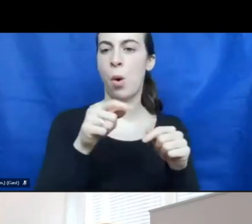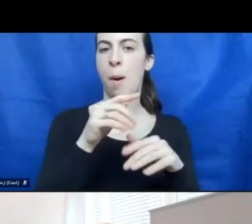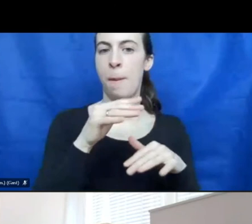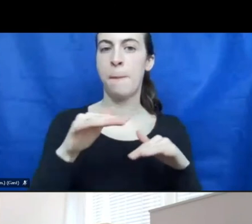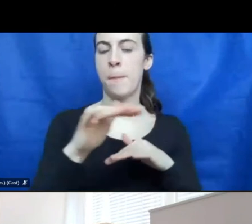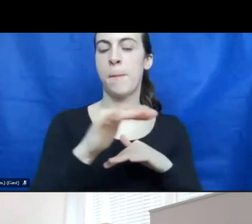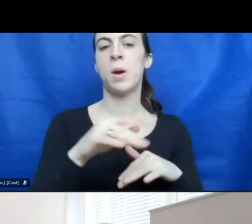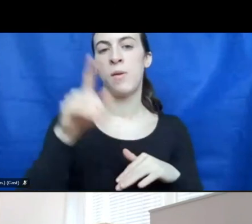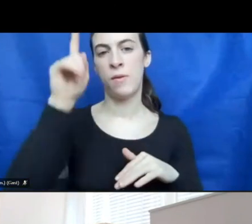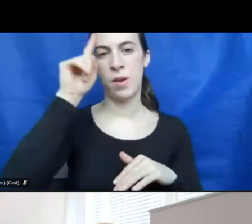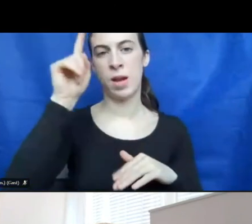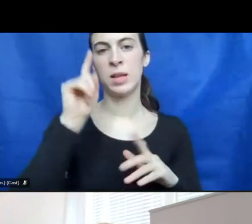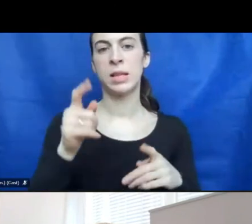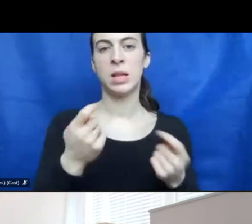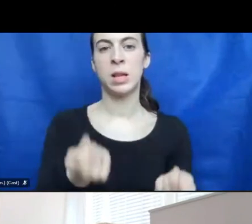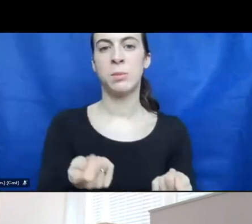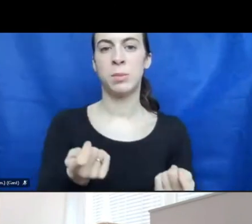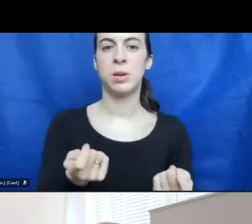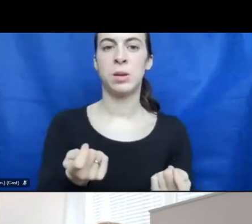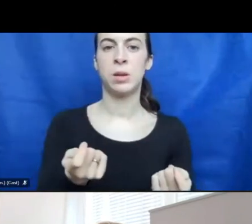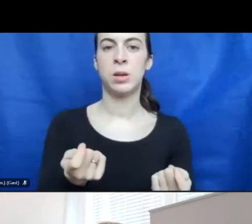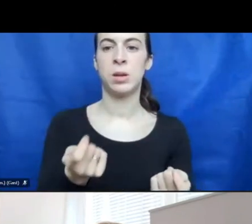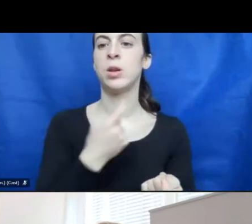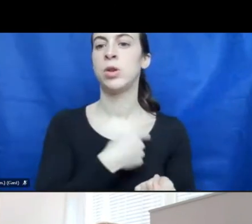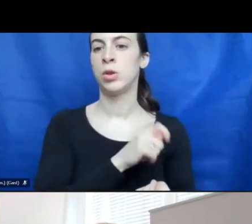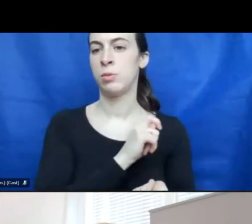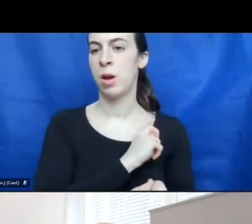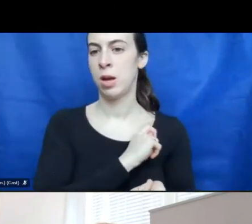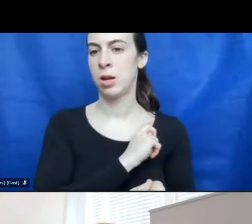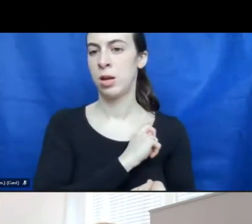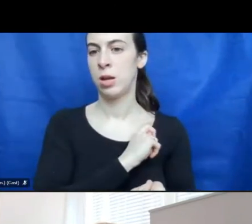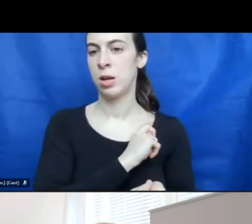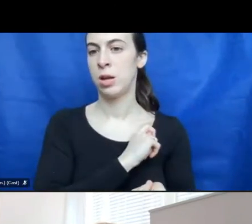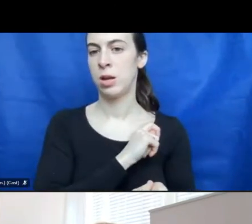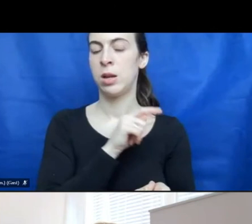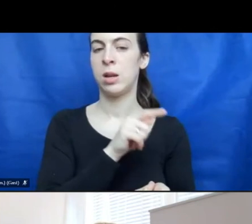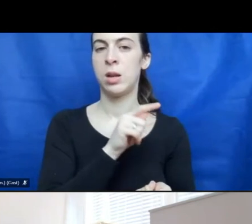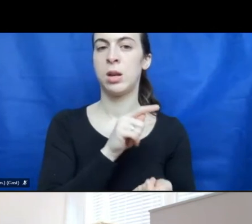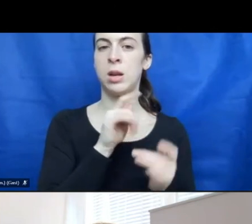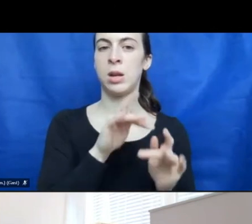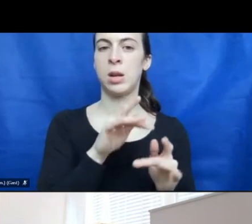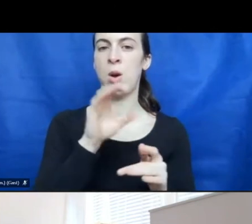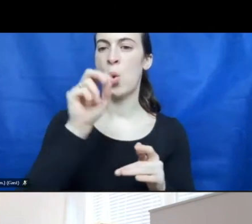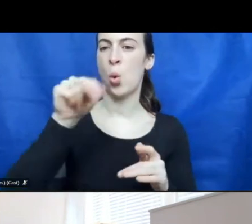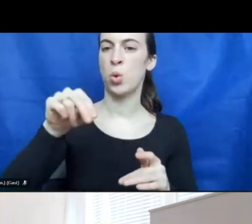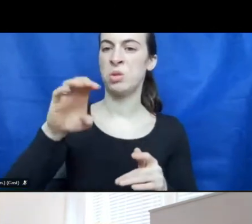for example, in Espanol, there are the ONCE, there is the ONCE, it's a